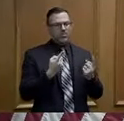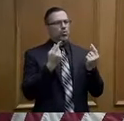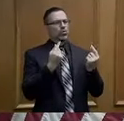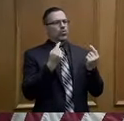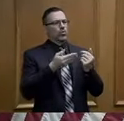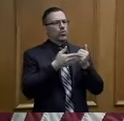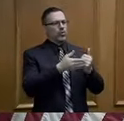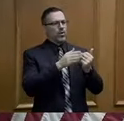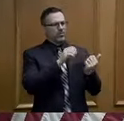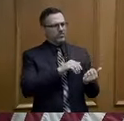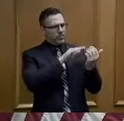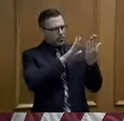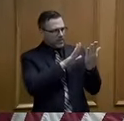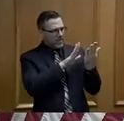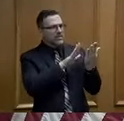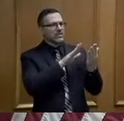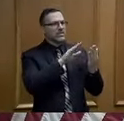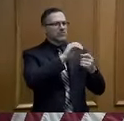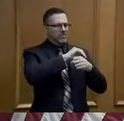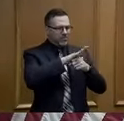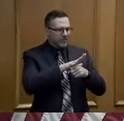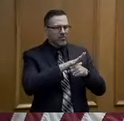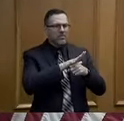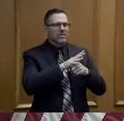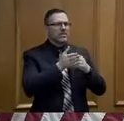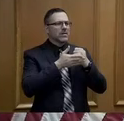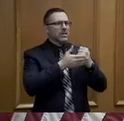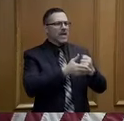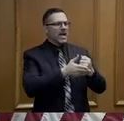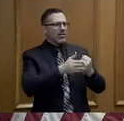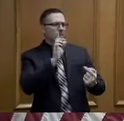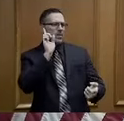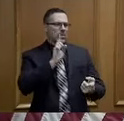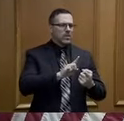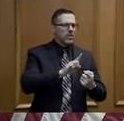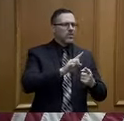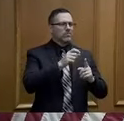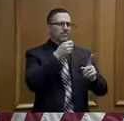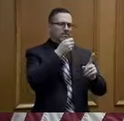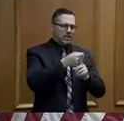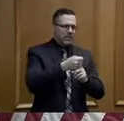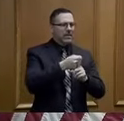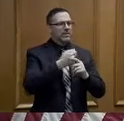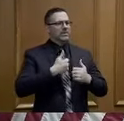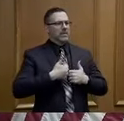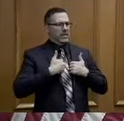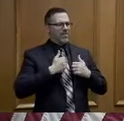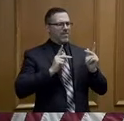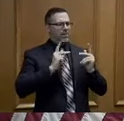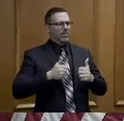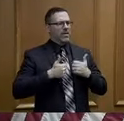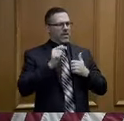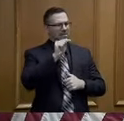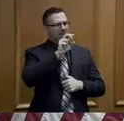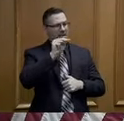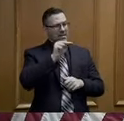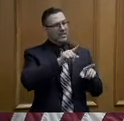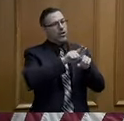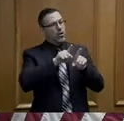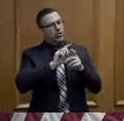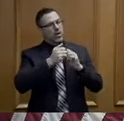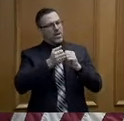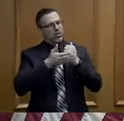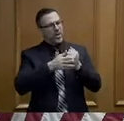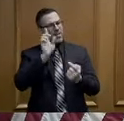impact on health in our state to protect the lives of Tennesseans and to minimize its impact on the economy of Tennessee as well.